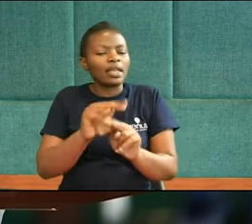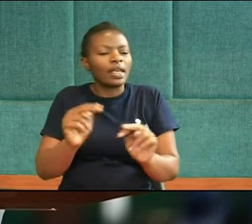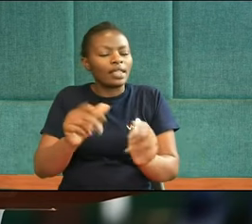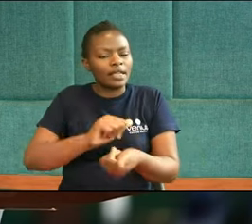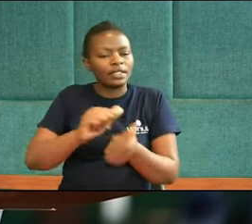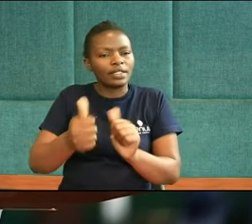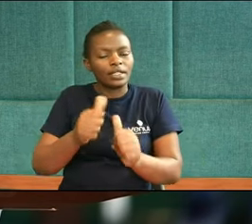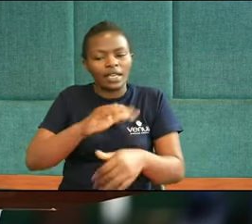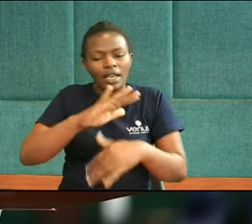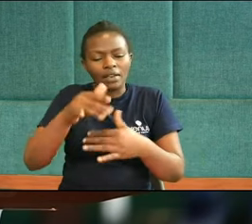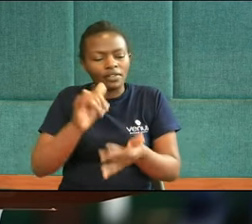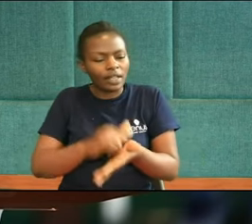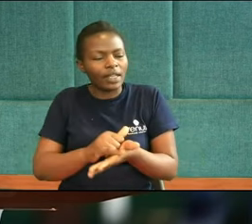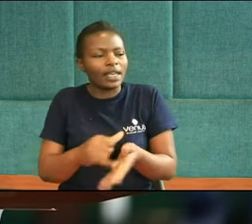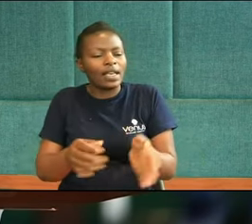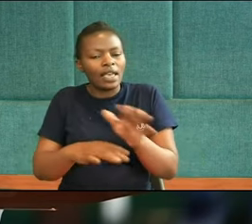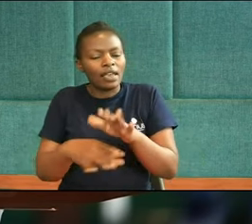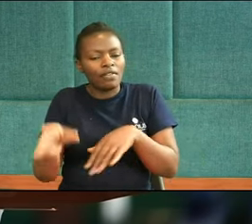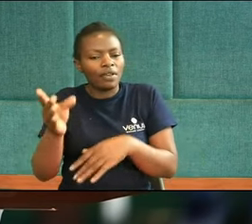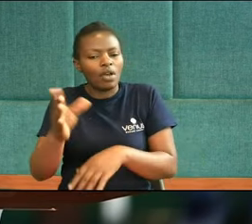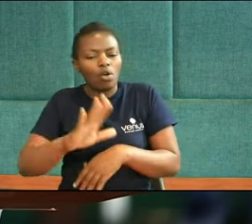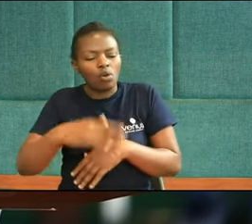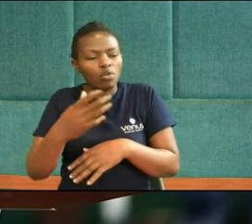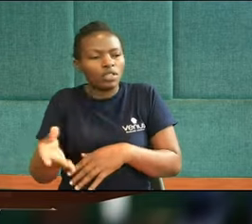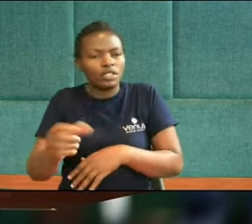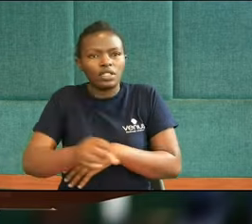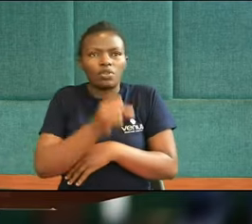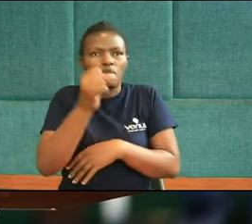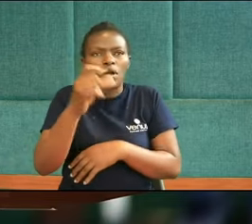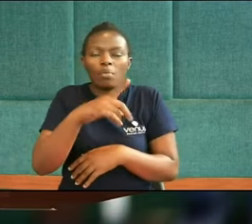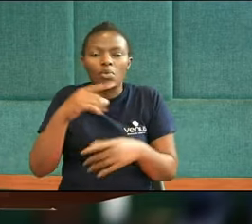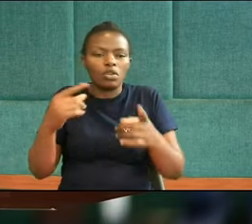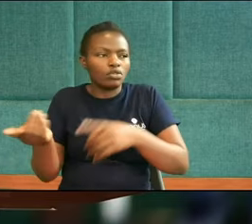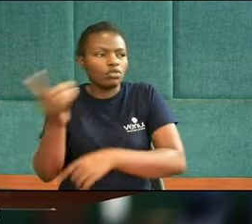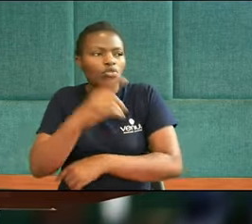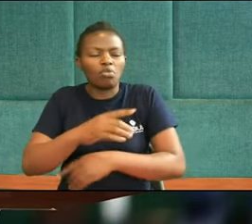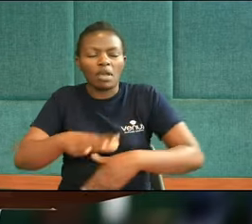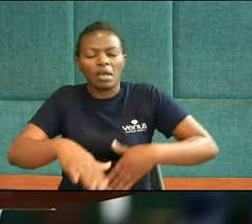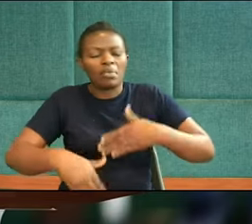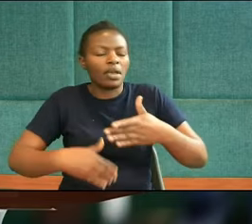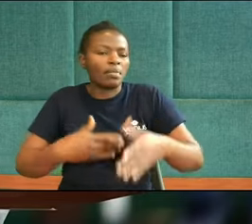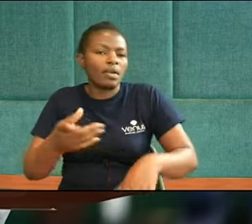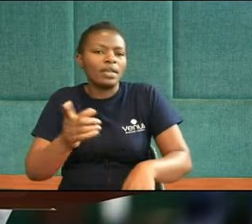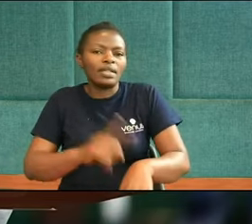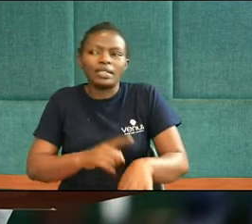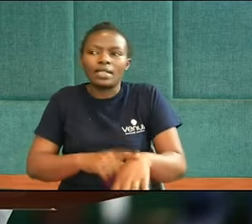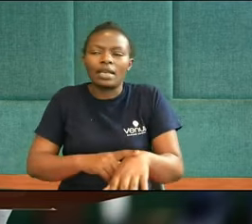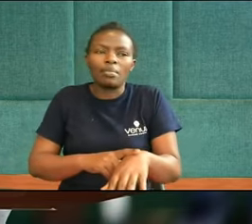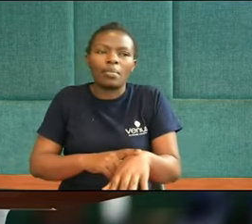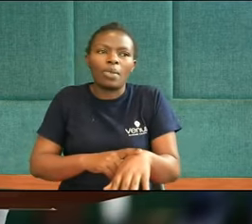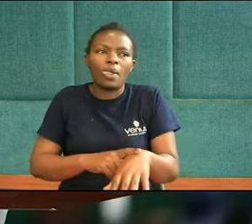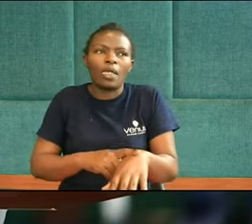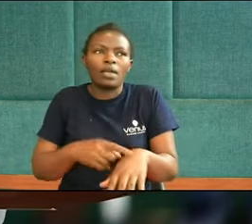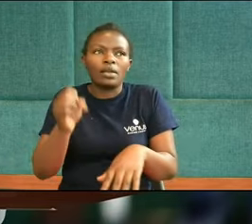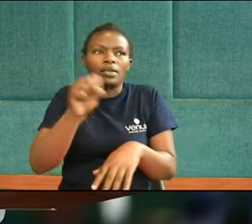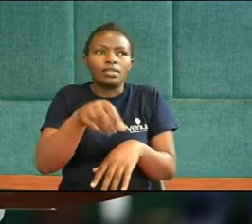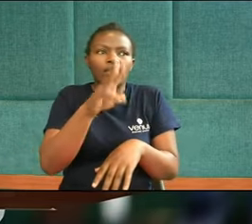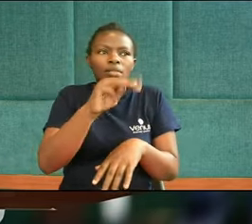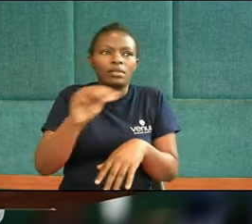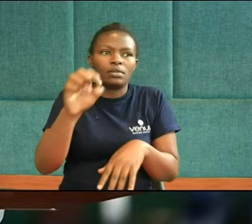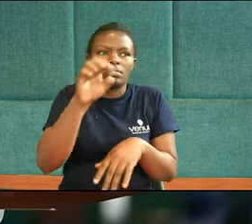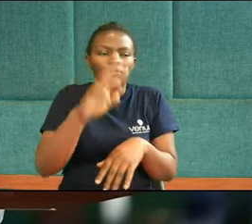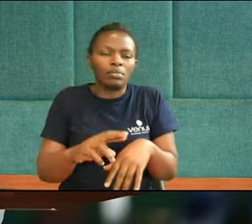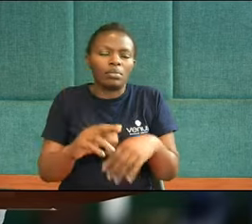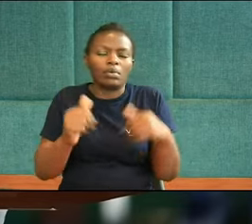after that. Every day she woke up, excited to go to school. When summer came, she couldn't wait to return to school